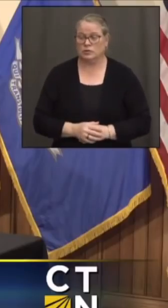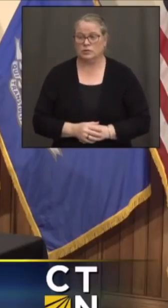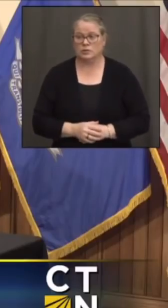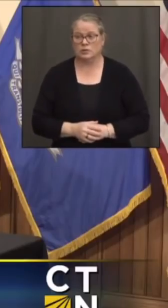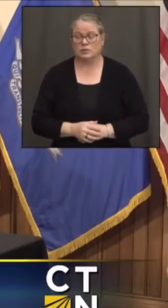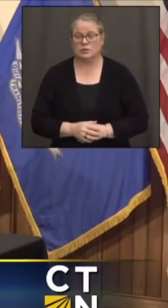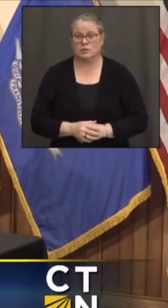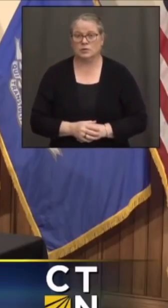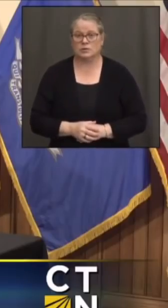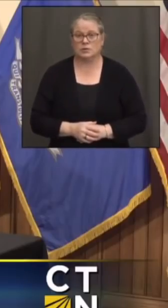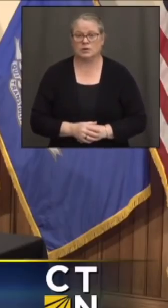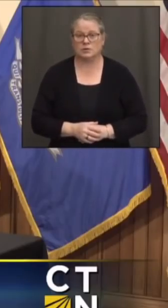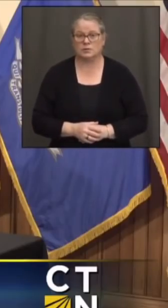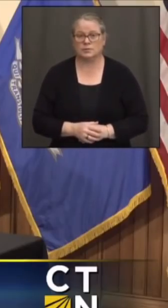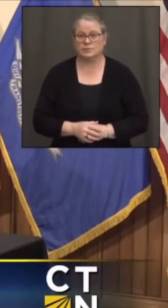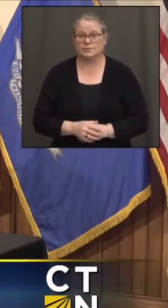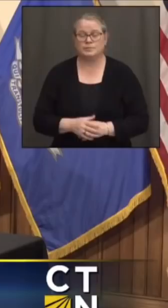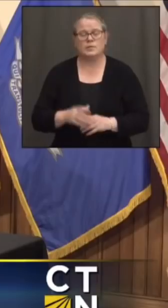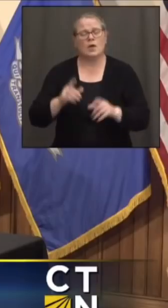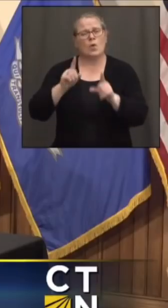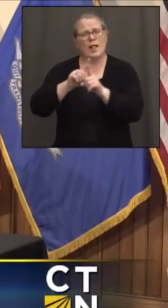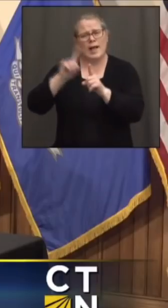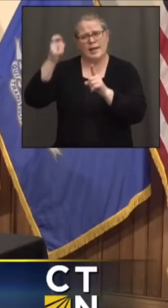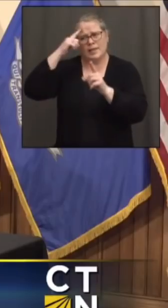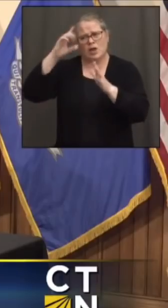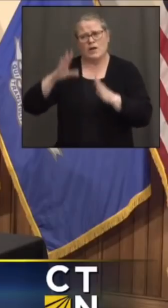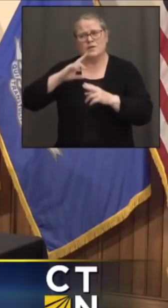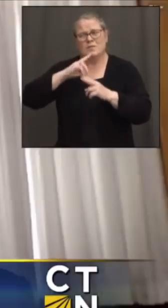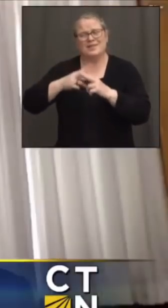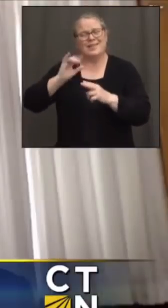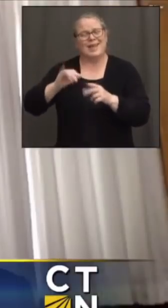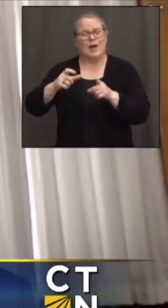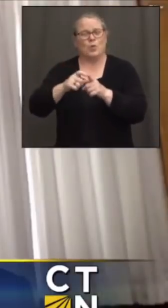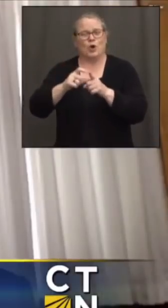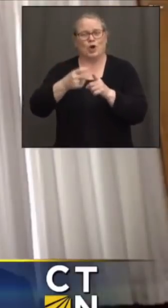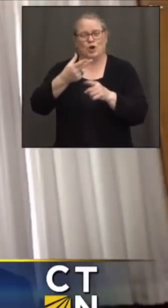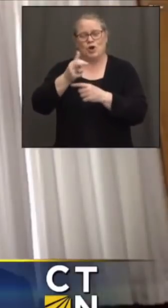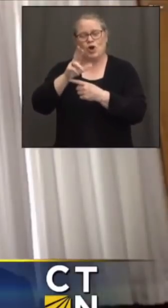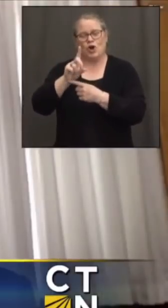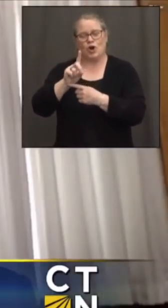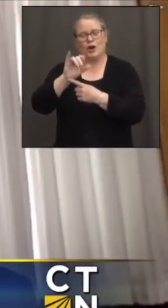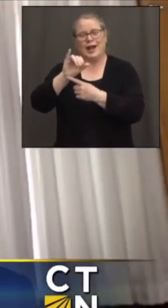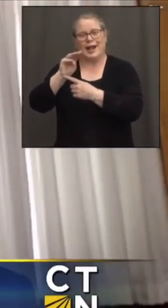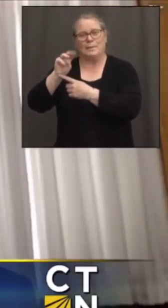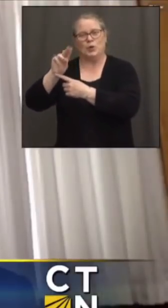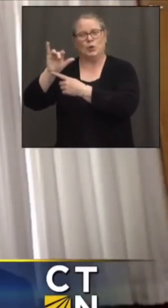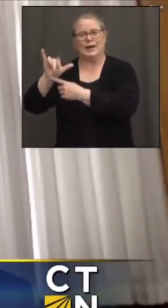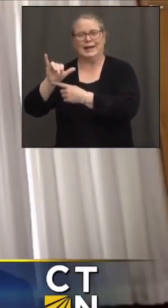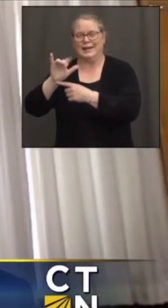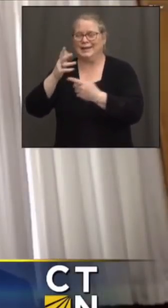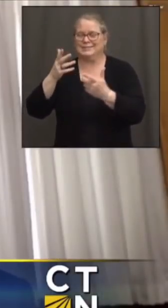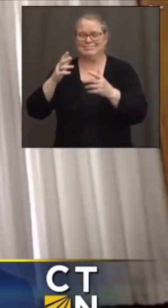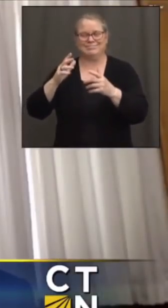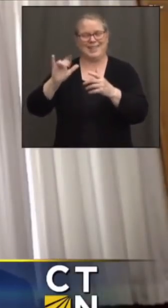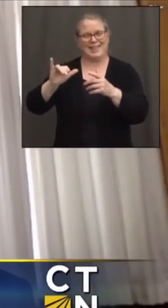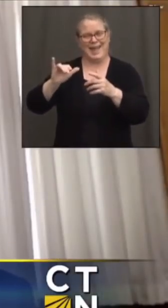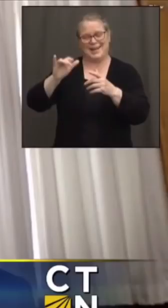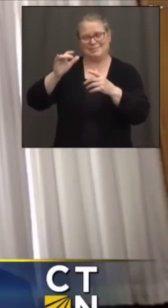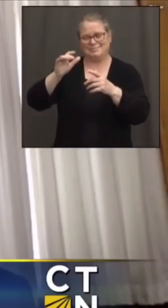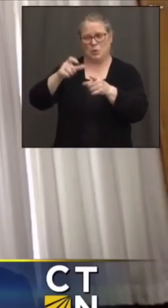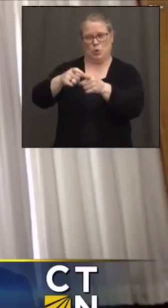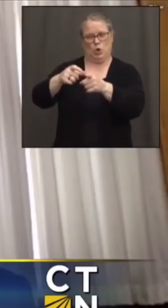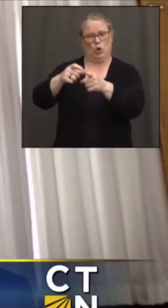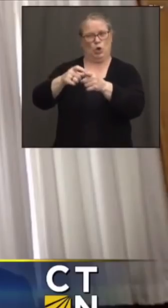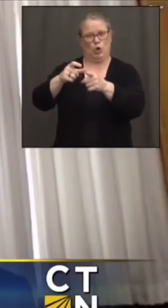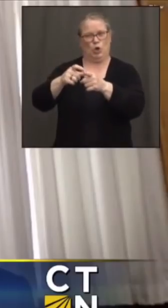Well, as the governor mentioned earlier, think herd immunity is a term that gets used in a lot of different ways, unfortunately. I mean, I